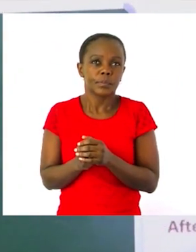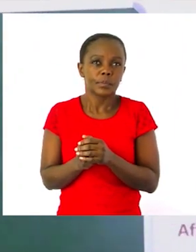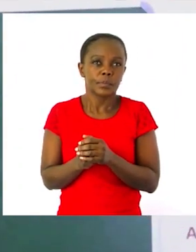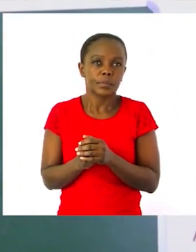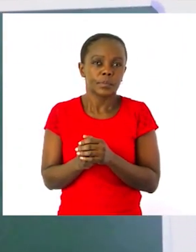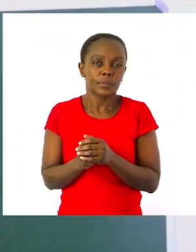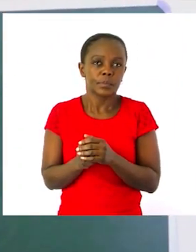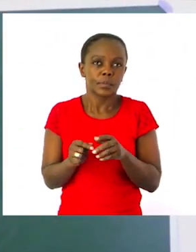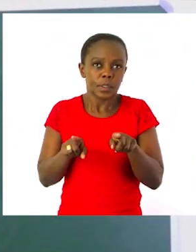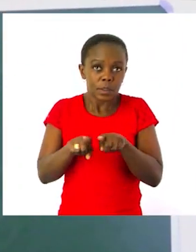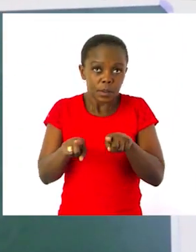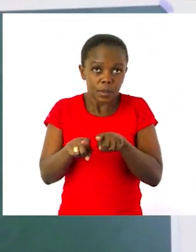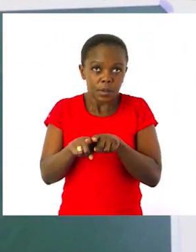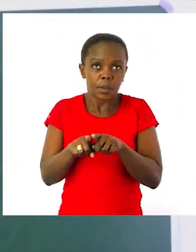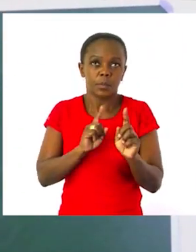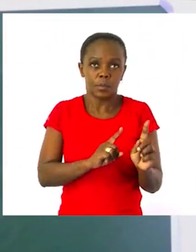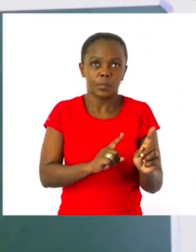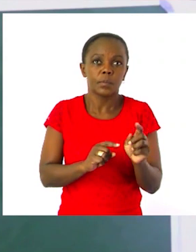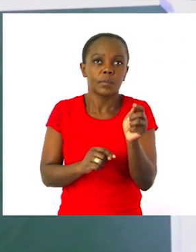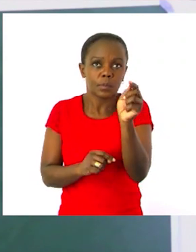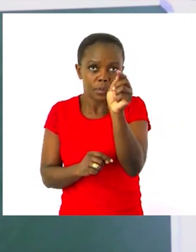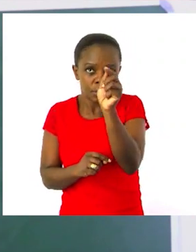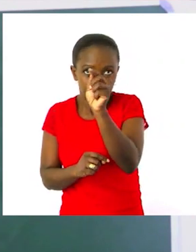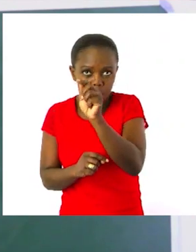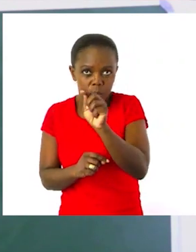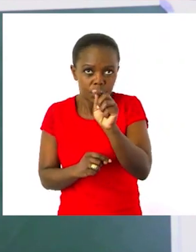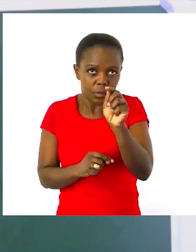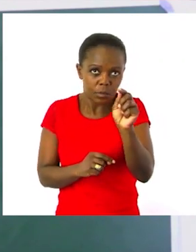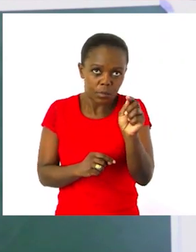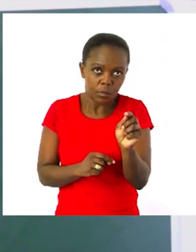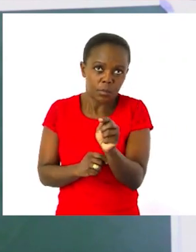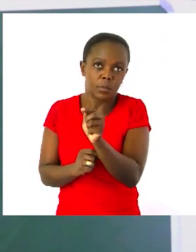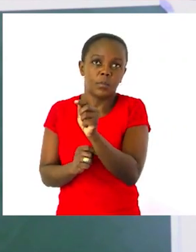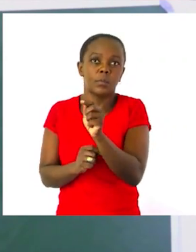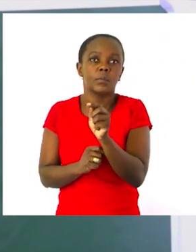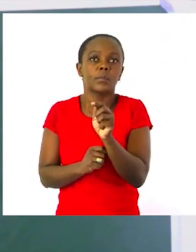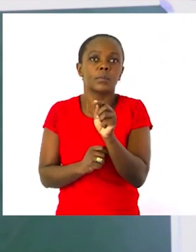Let us trace out. together. Follow the S,